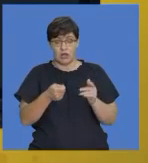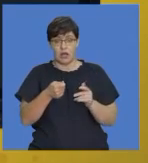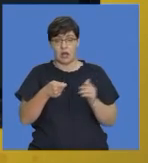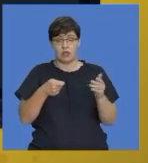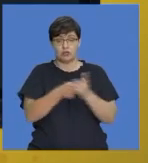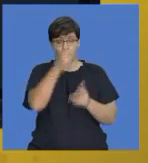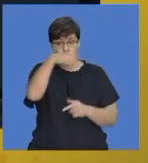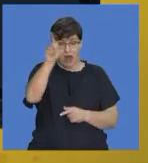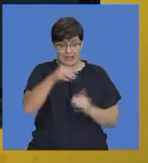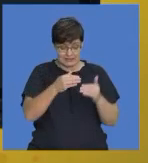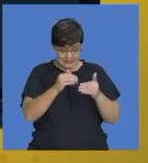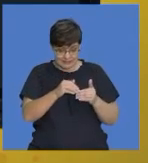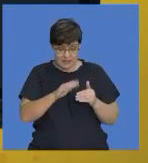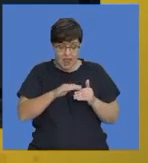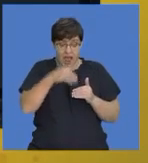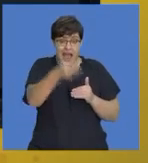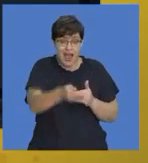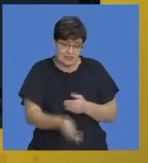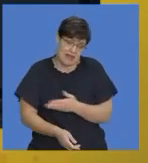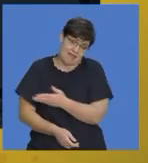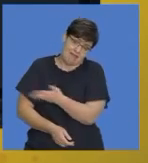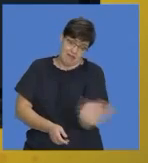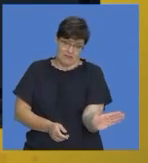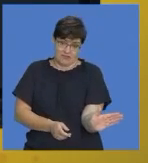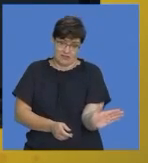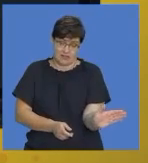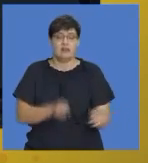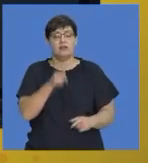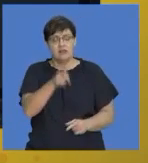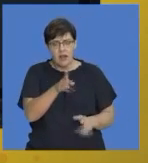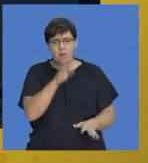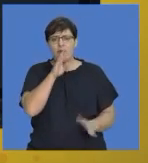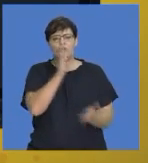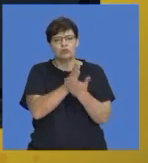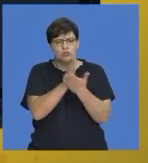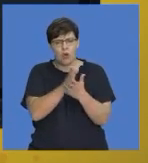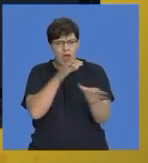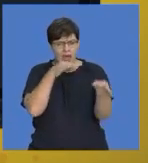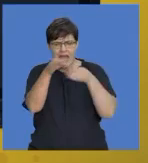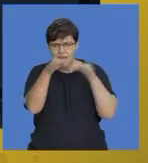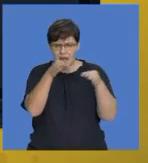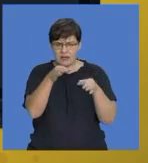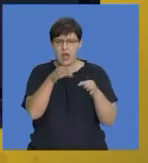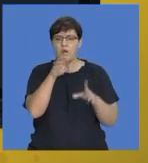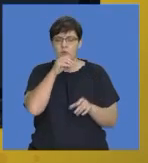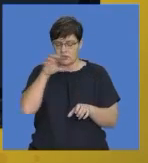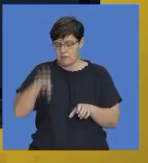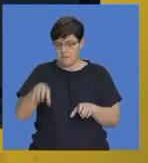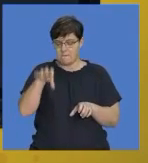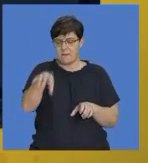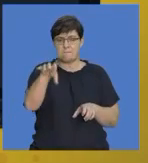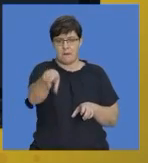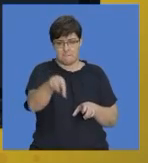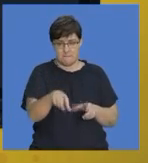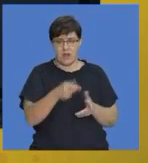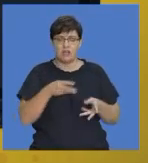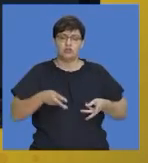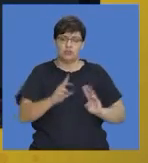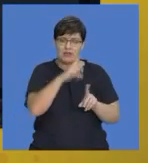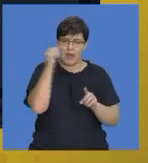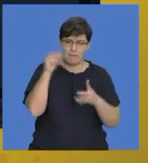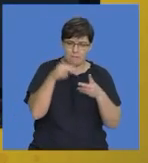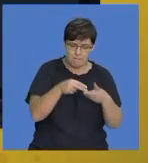So, you need to ensure that when you are giving directions you use your landmarks. You mention street names. You mention distances.